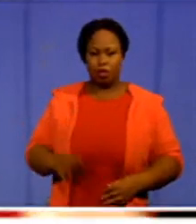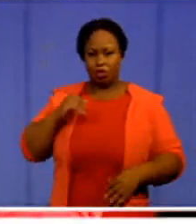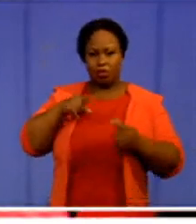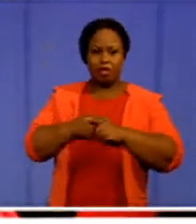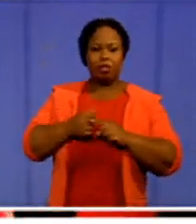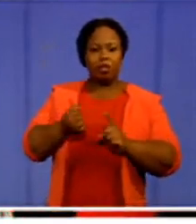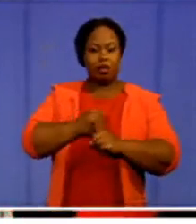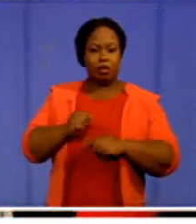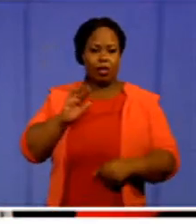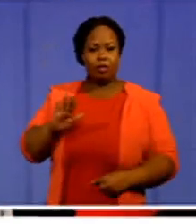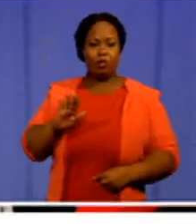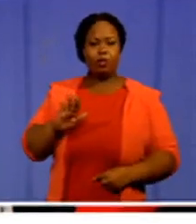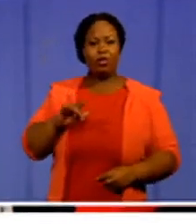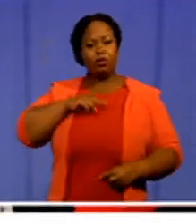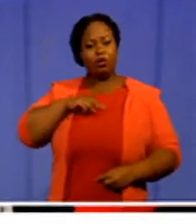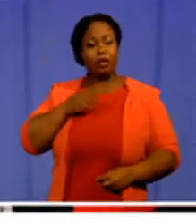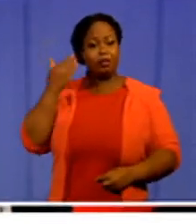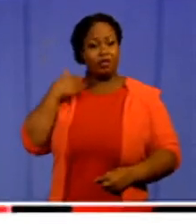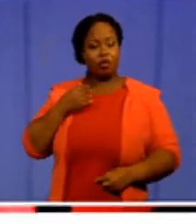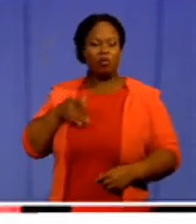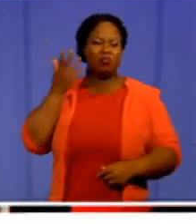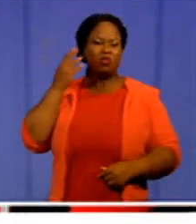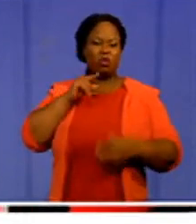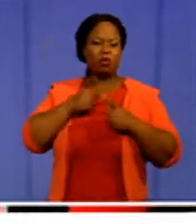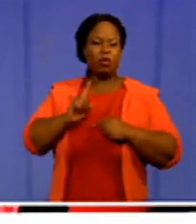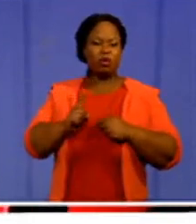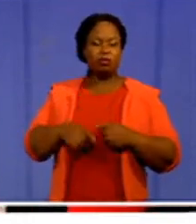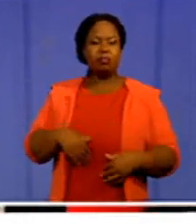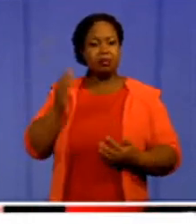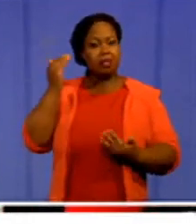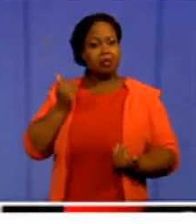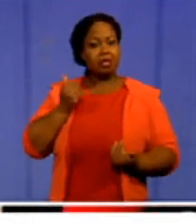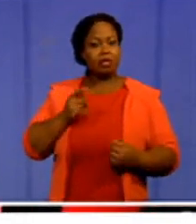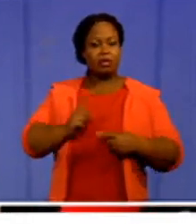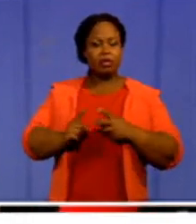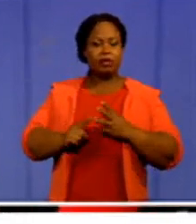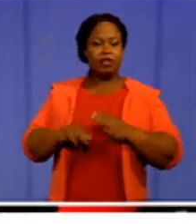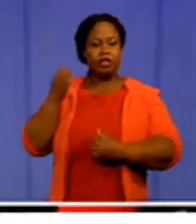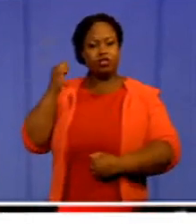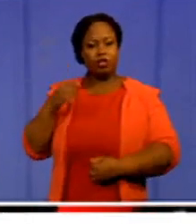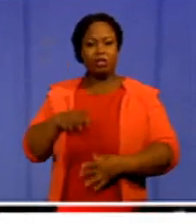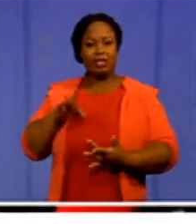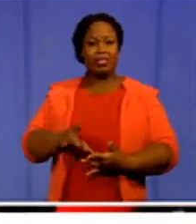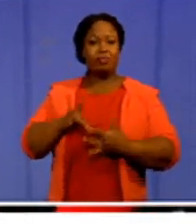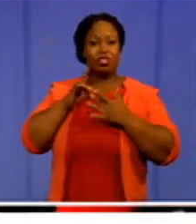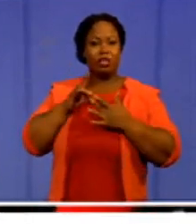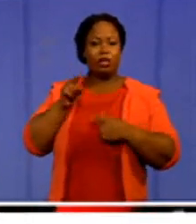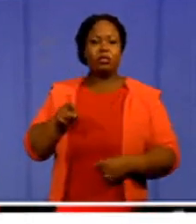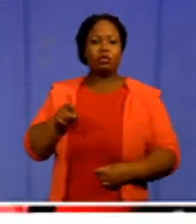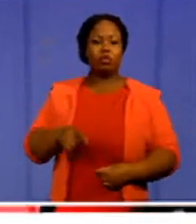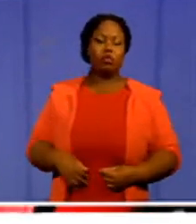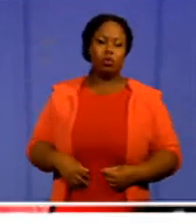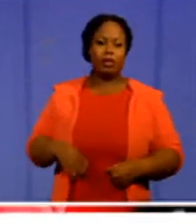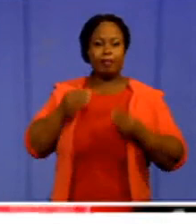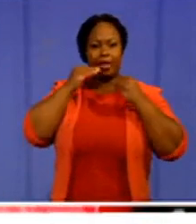Earlier, in my earlier crossing, I talked about exploitation in various industries, especially in plastic